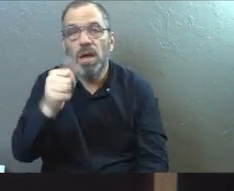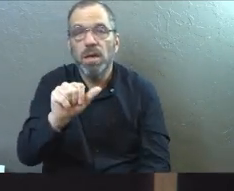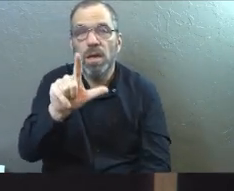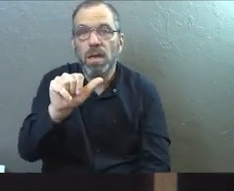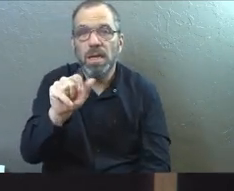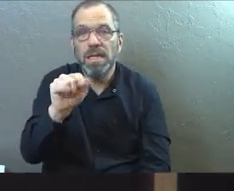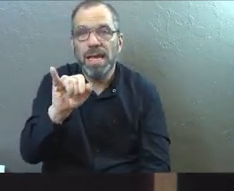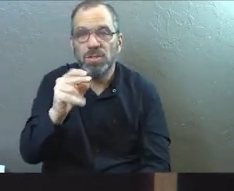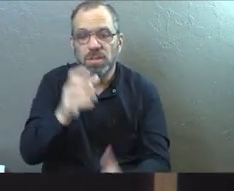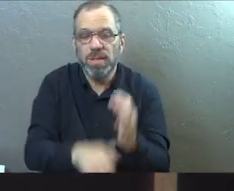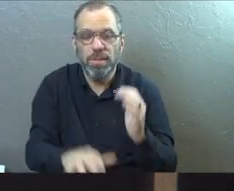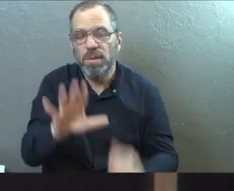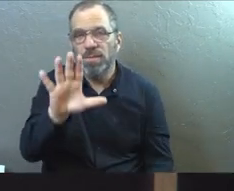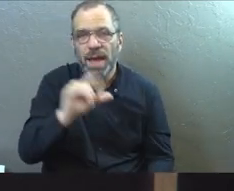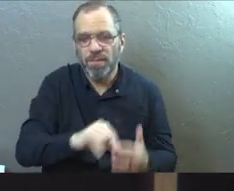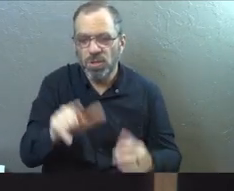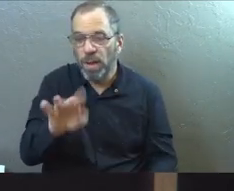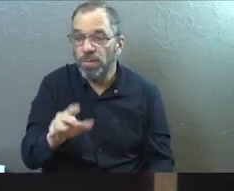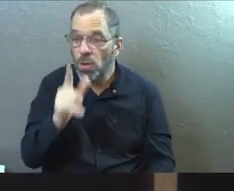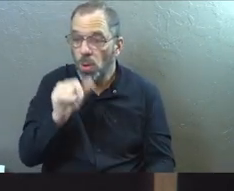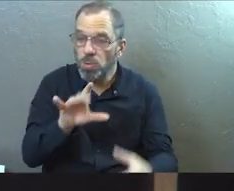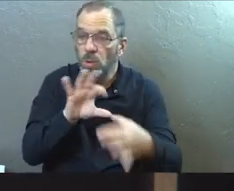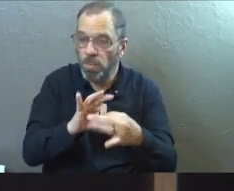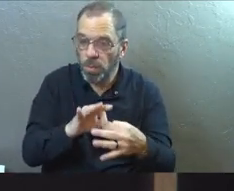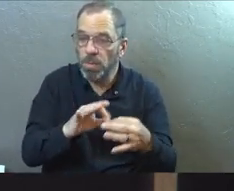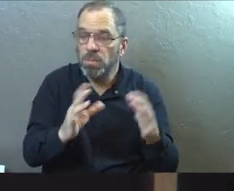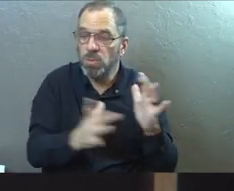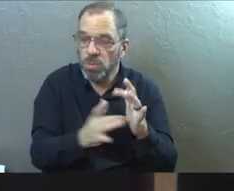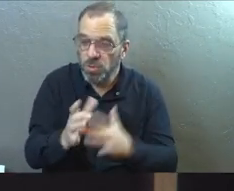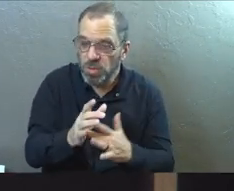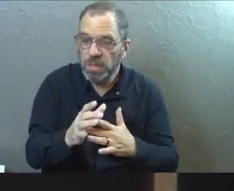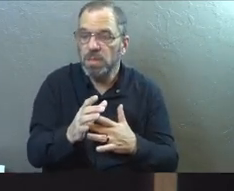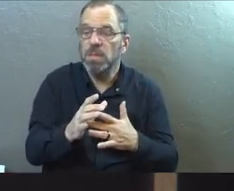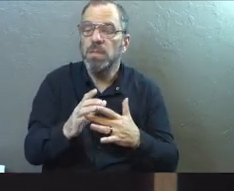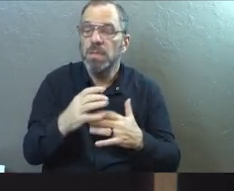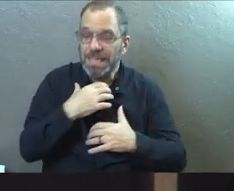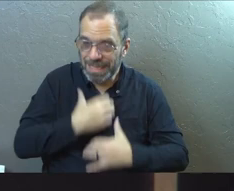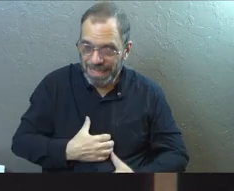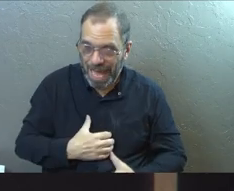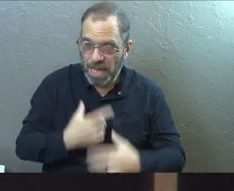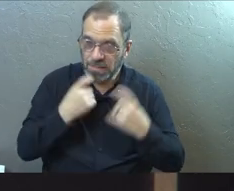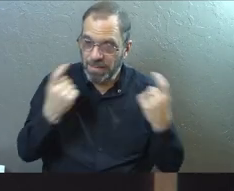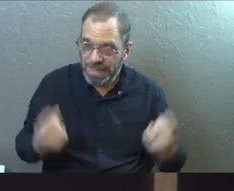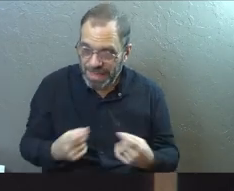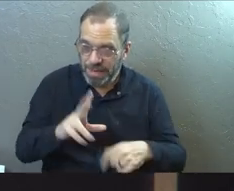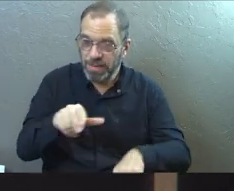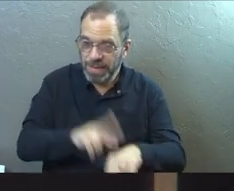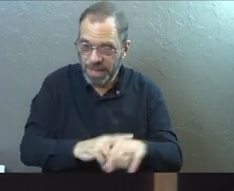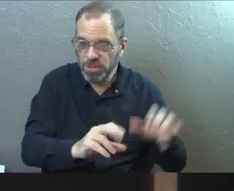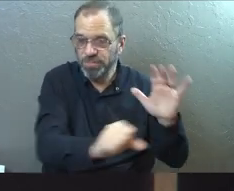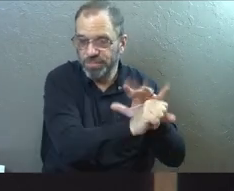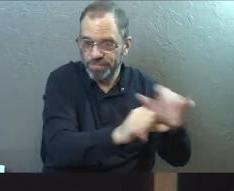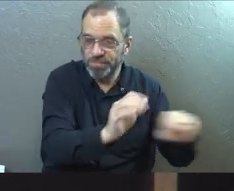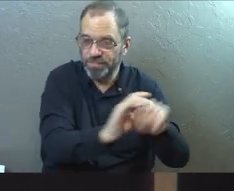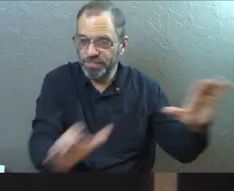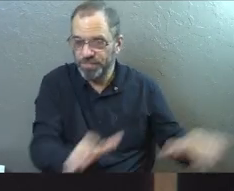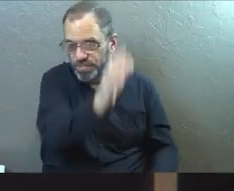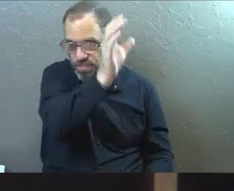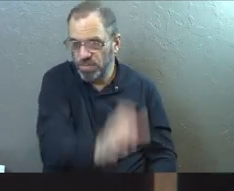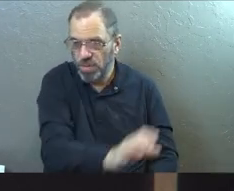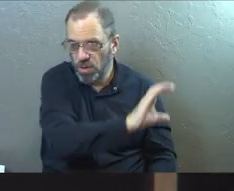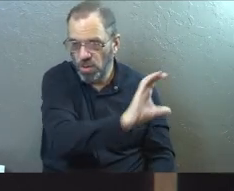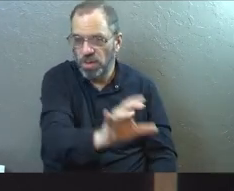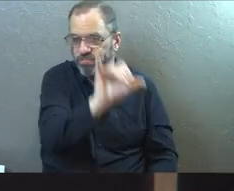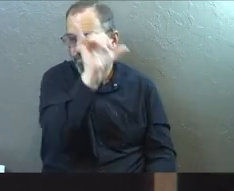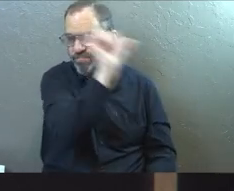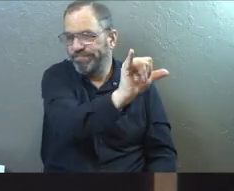5, 24 and 25 says, who belong to Christ Jesus have nailed the passions and desires of their sinful nature to the cross and crucified